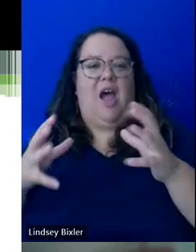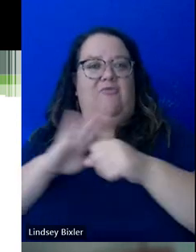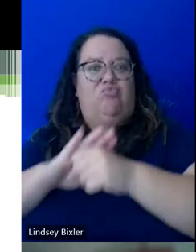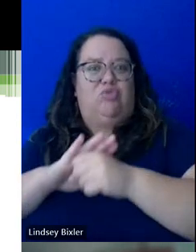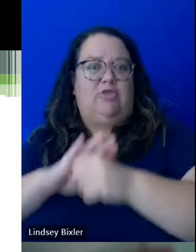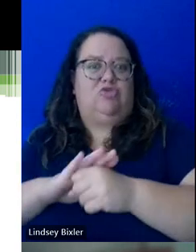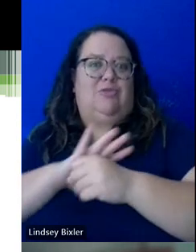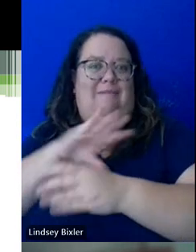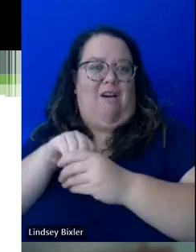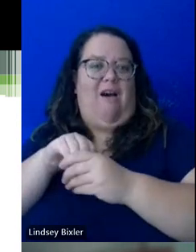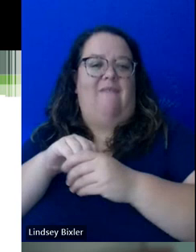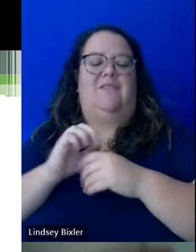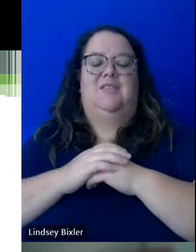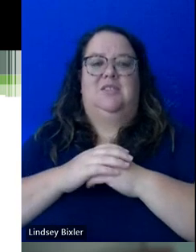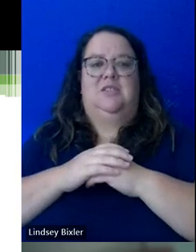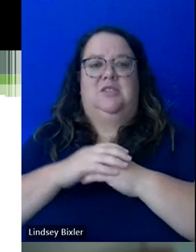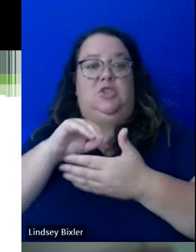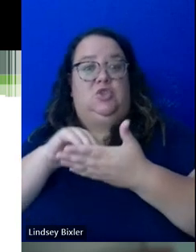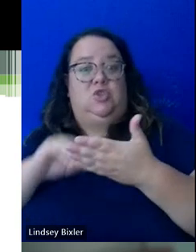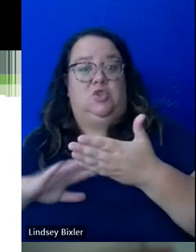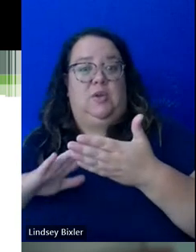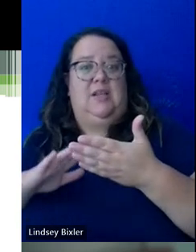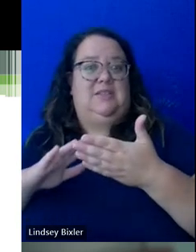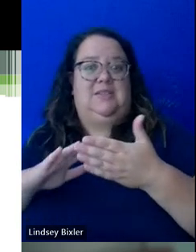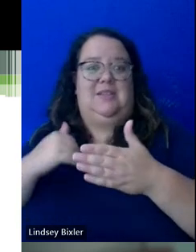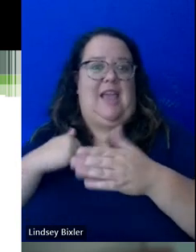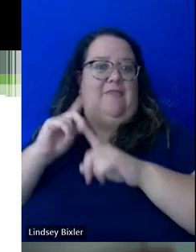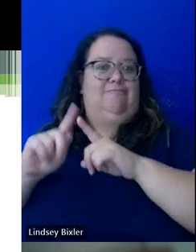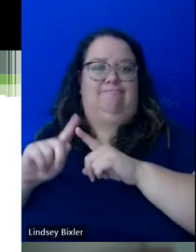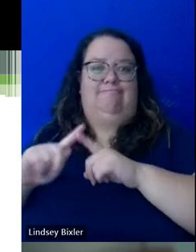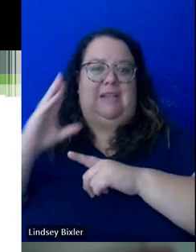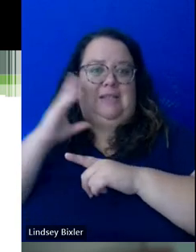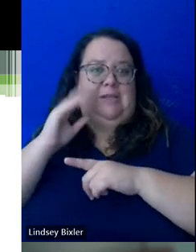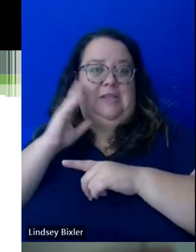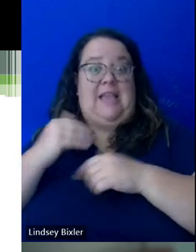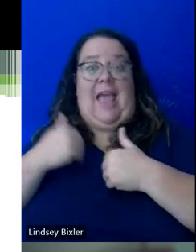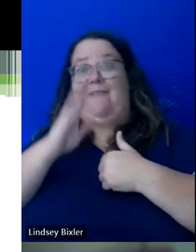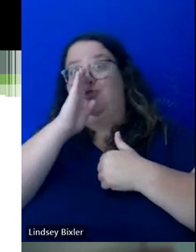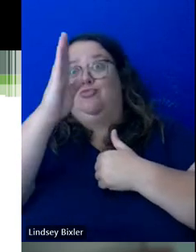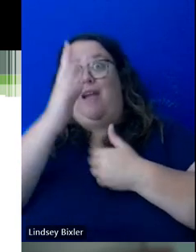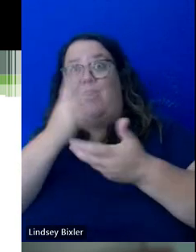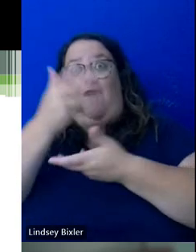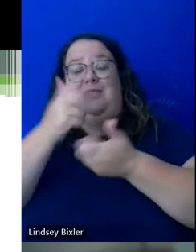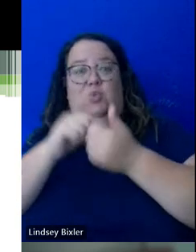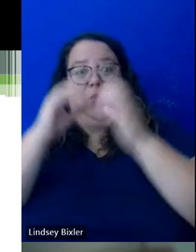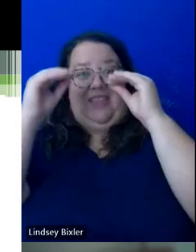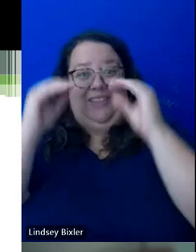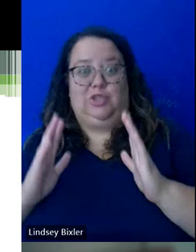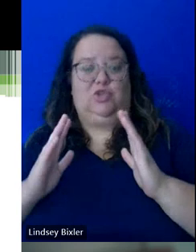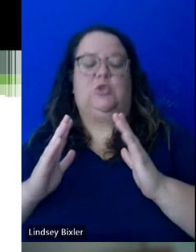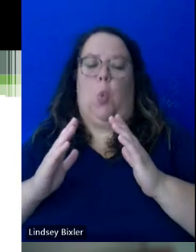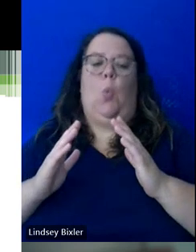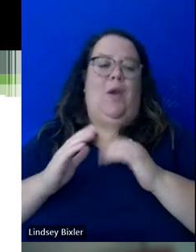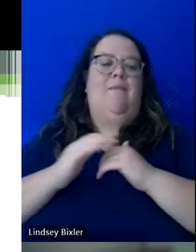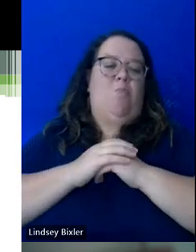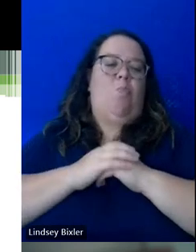involved in that students come from a wide variety of experiences and kind of having direct conversation with teachers or faculty. And